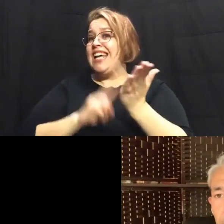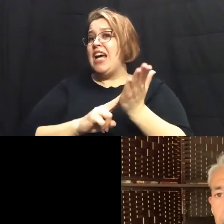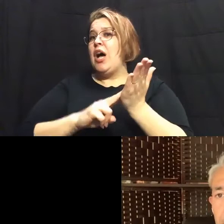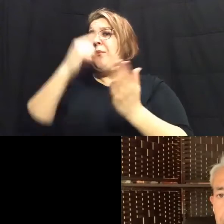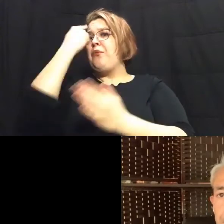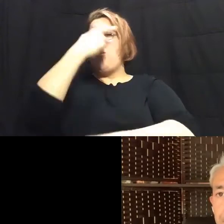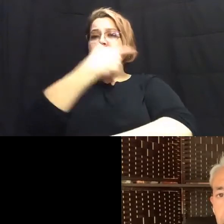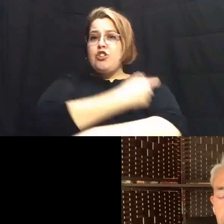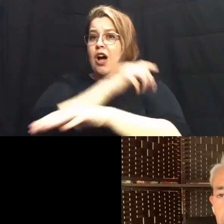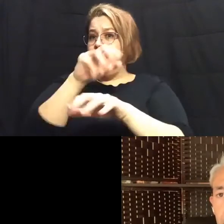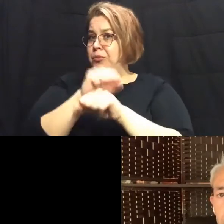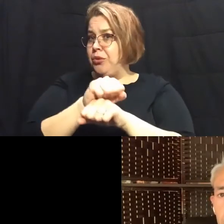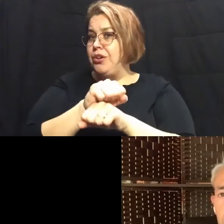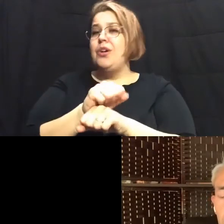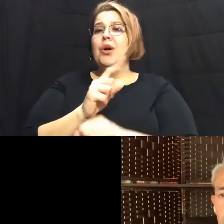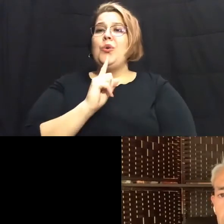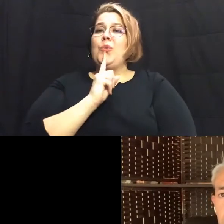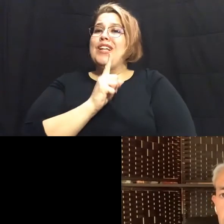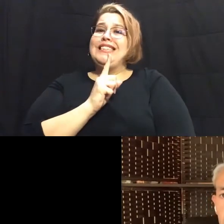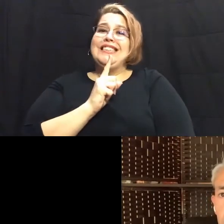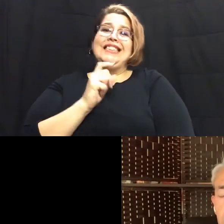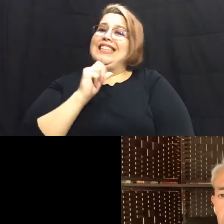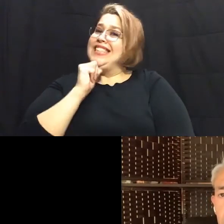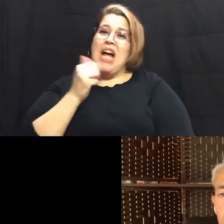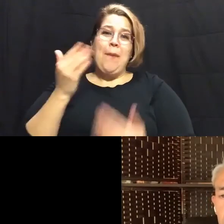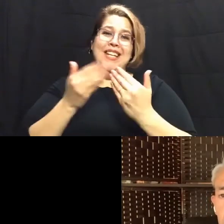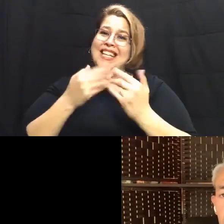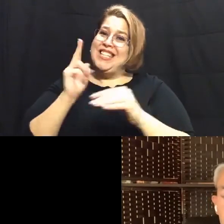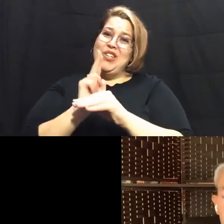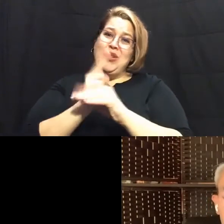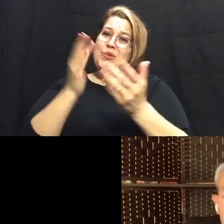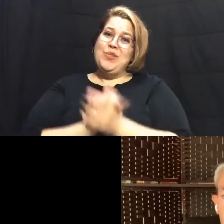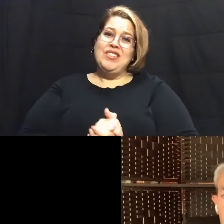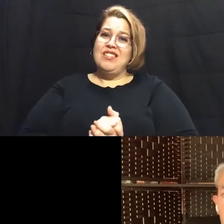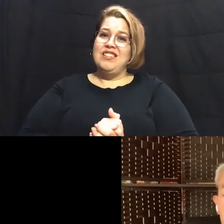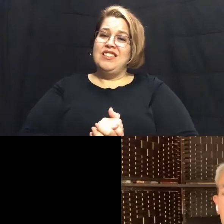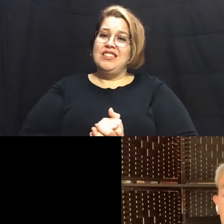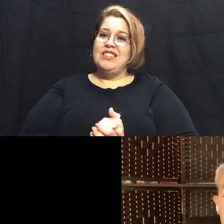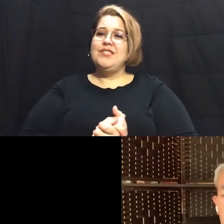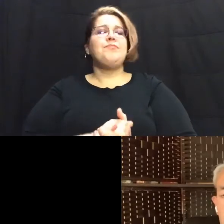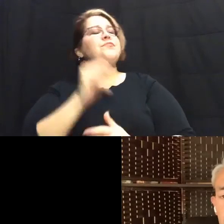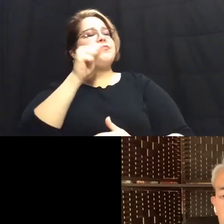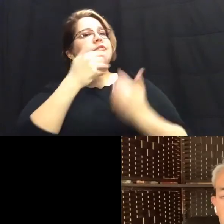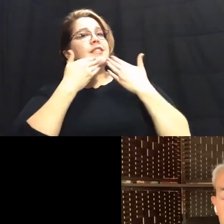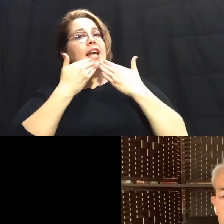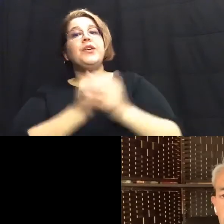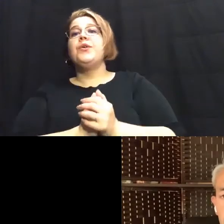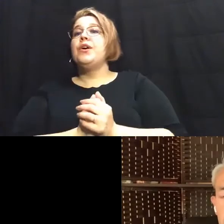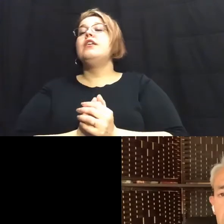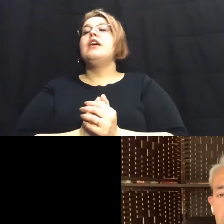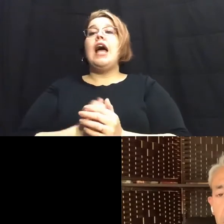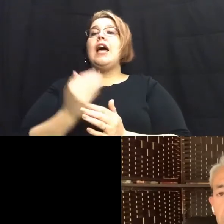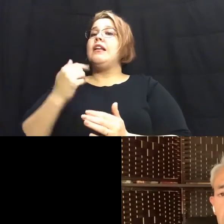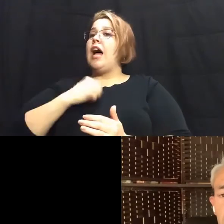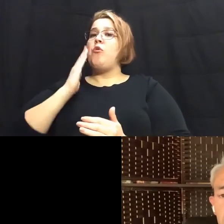and really has not been user-friendly in any way yeah thank you elaine and and i will be the